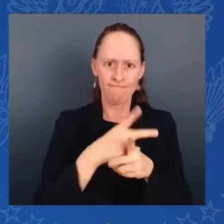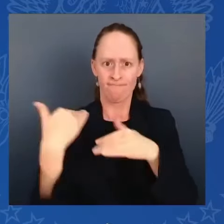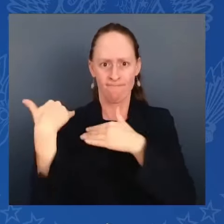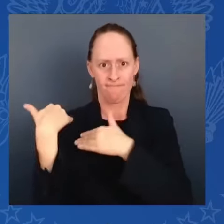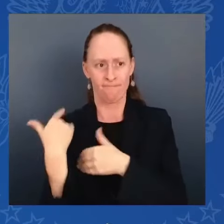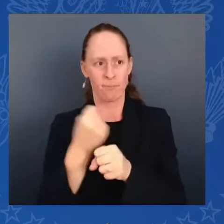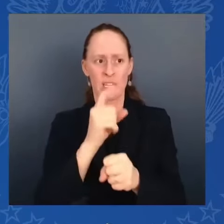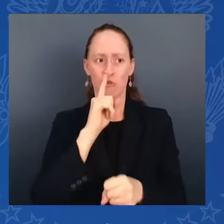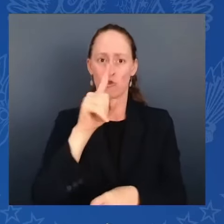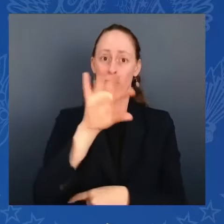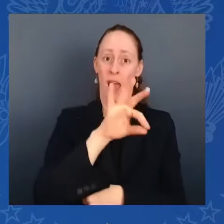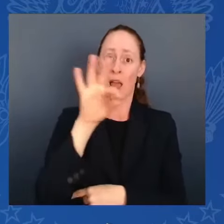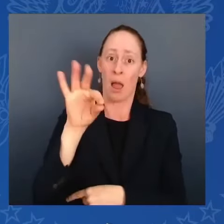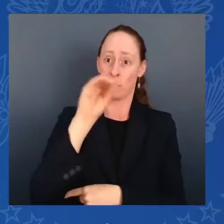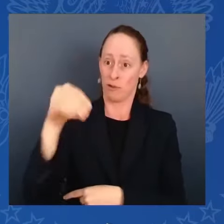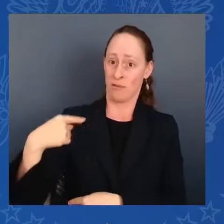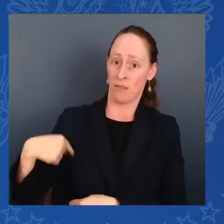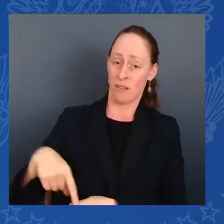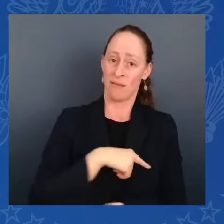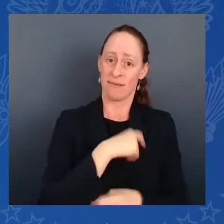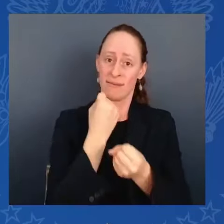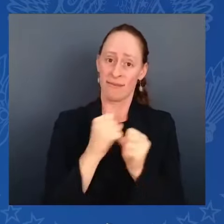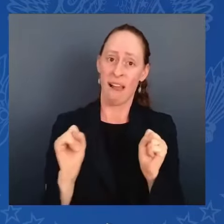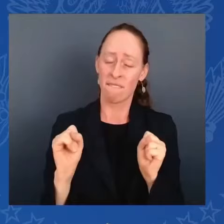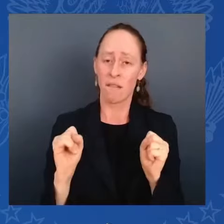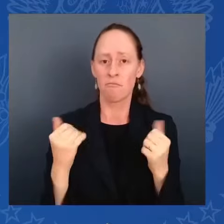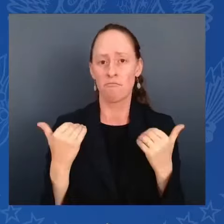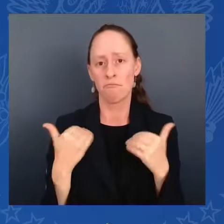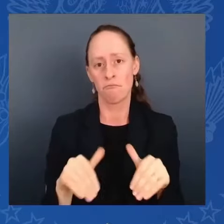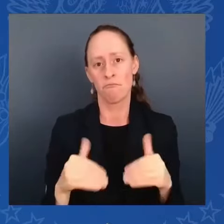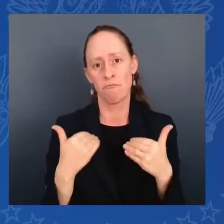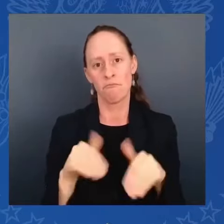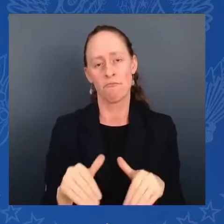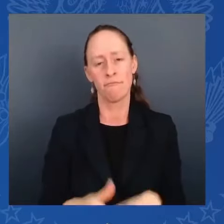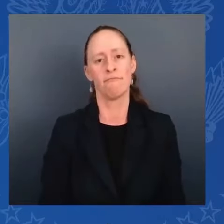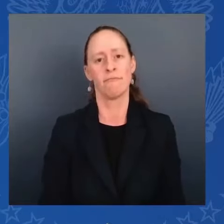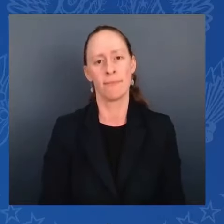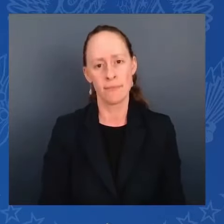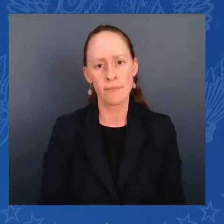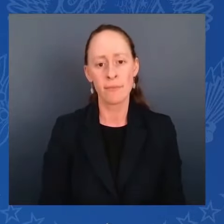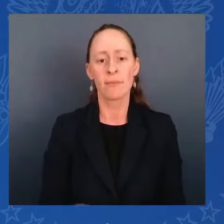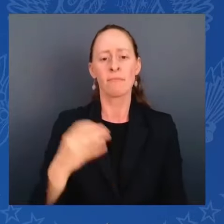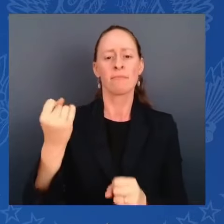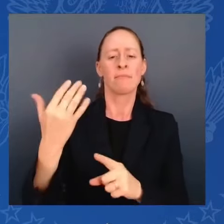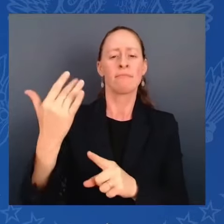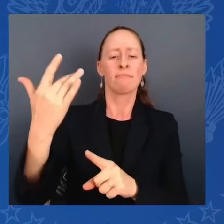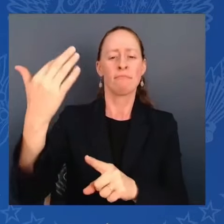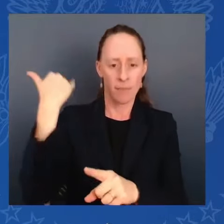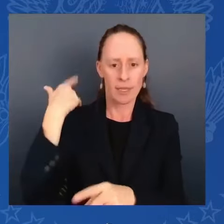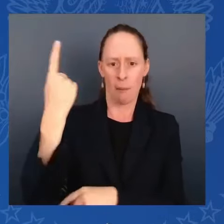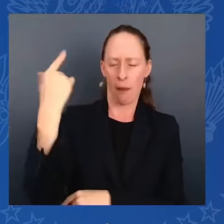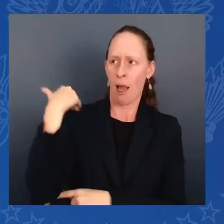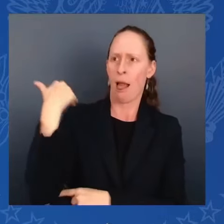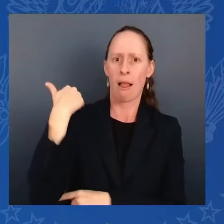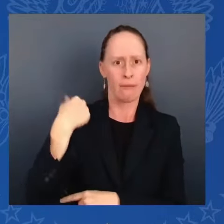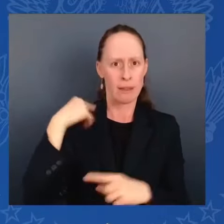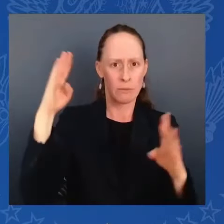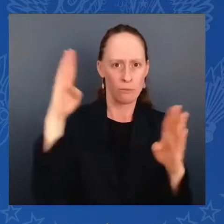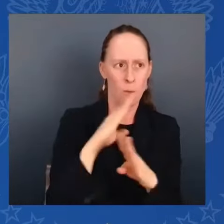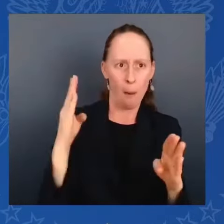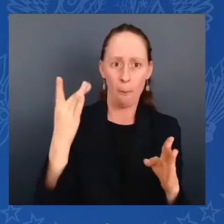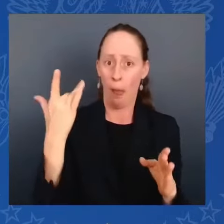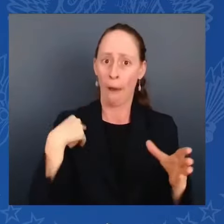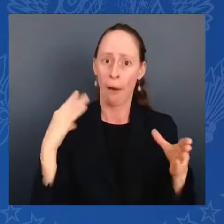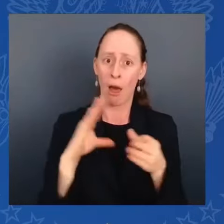You know, I got in trouble for saying this years and years ago, but I make no apologies for it. We have many obligations as the government, but only one truly